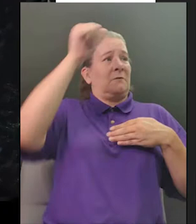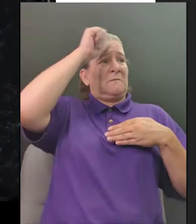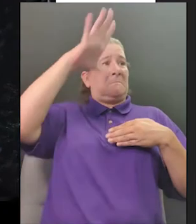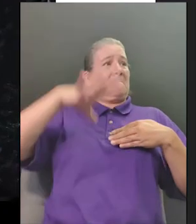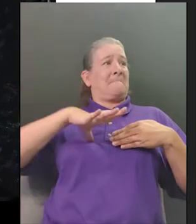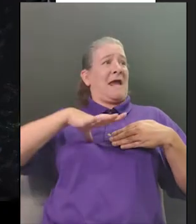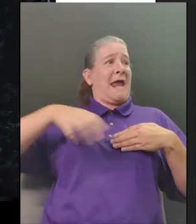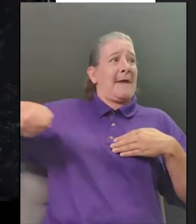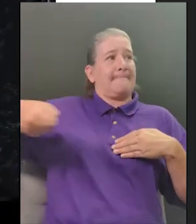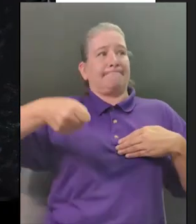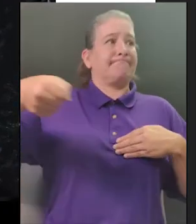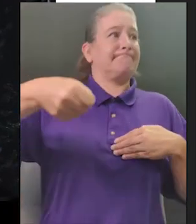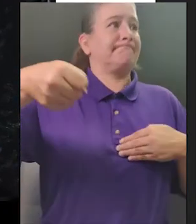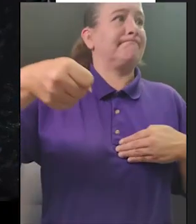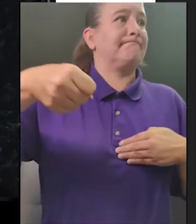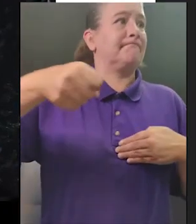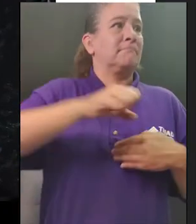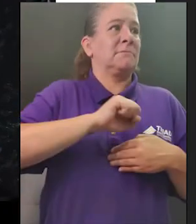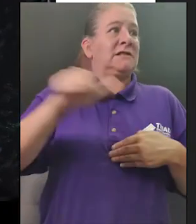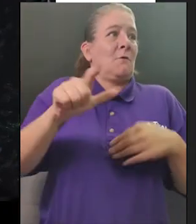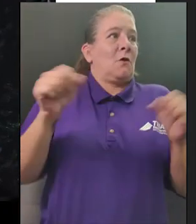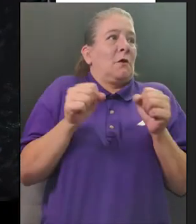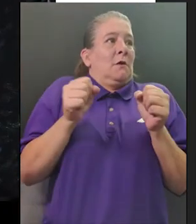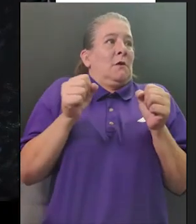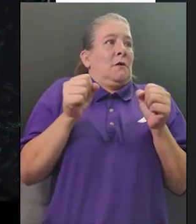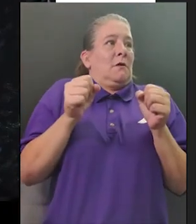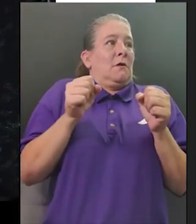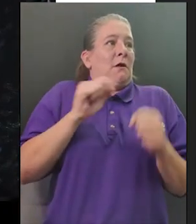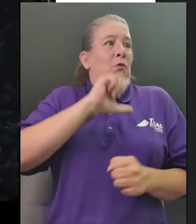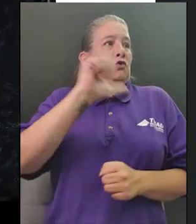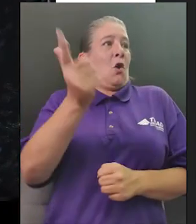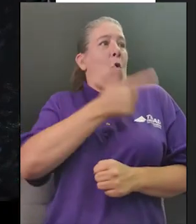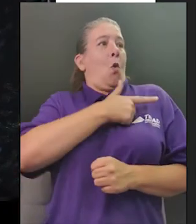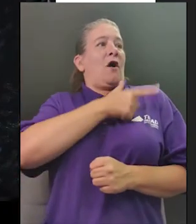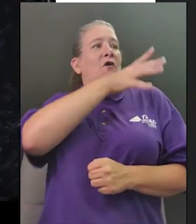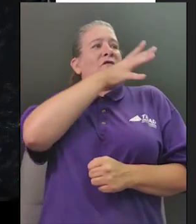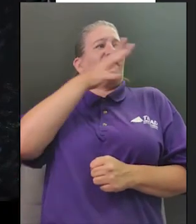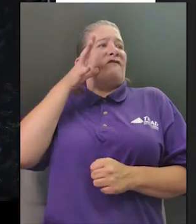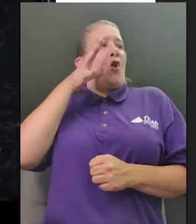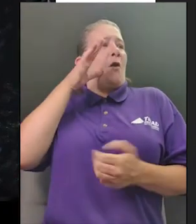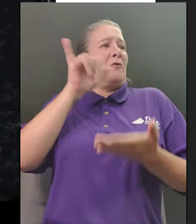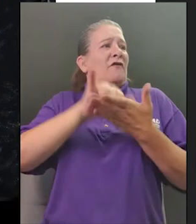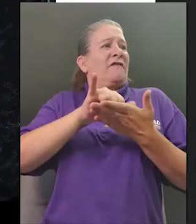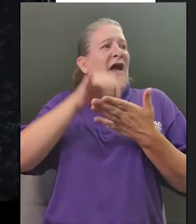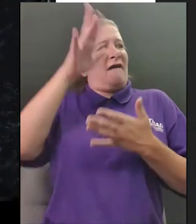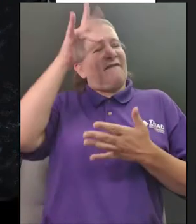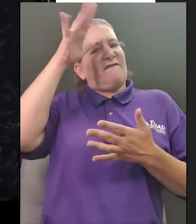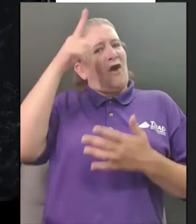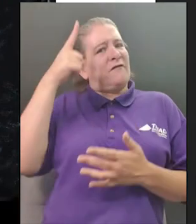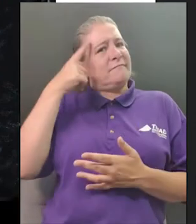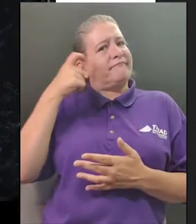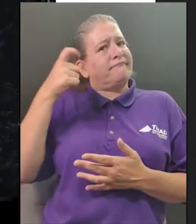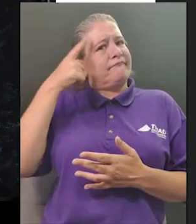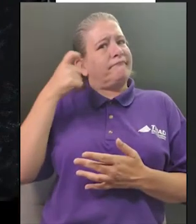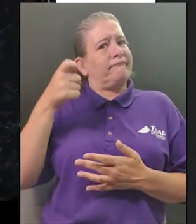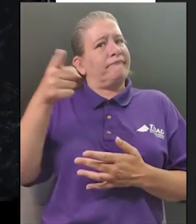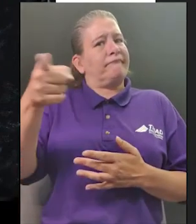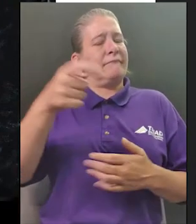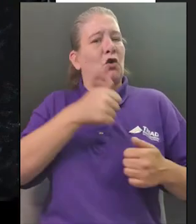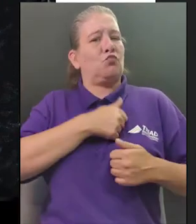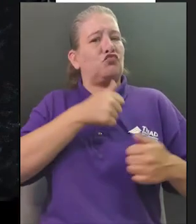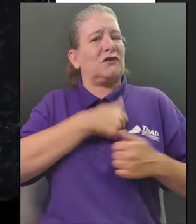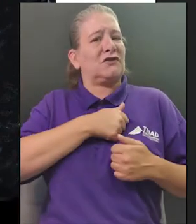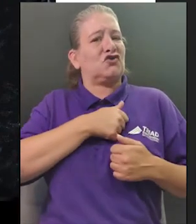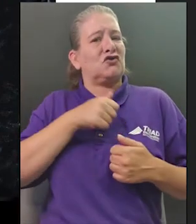sibyl shuddered it was a loyalist farmer father suspected of being a british spy she